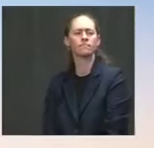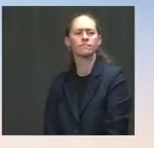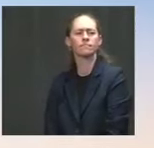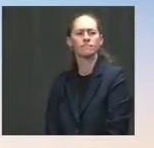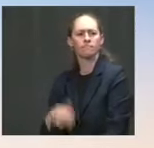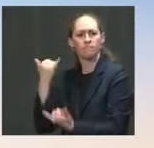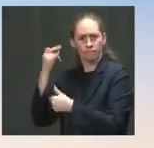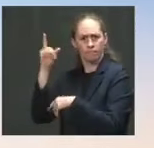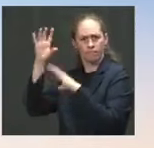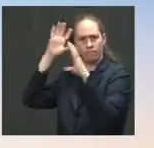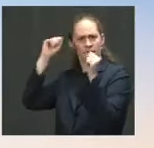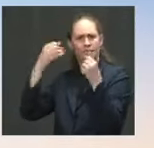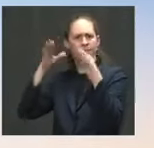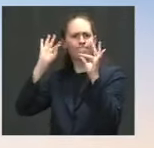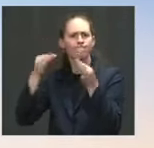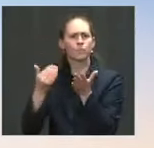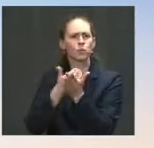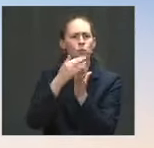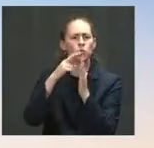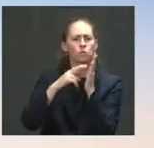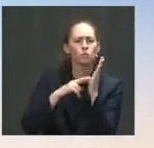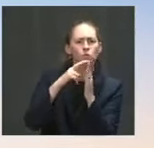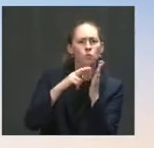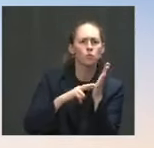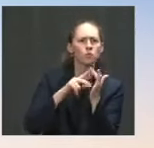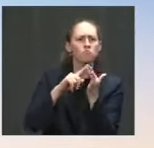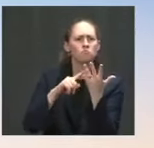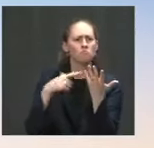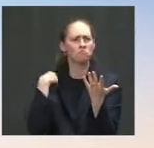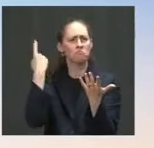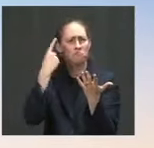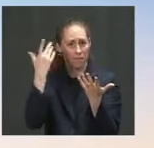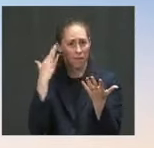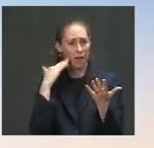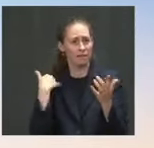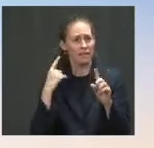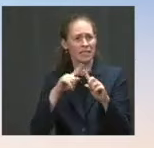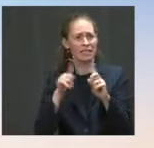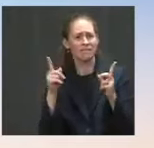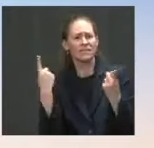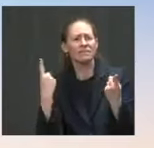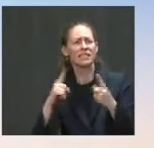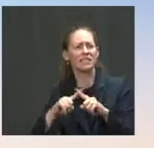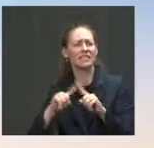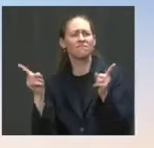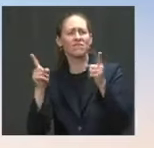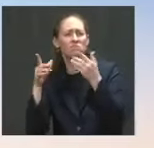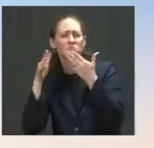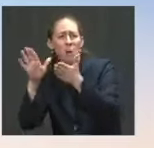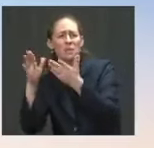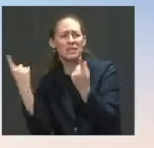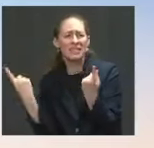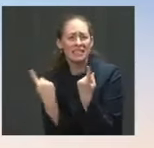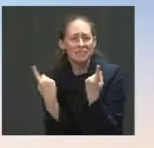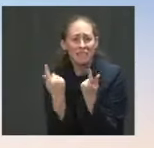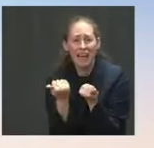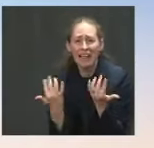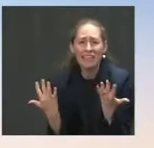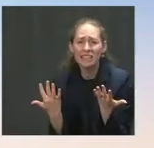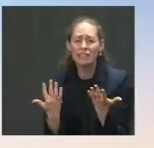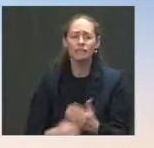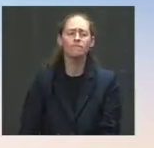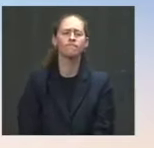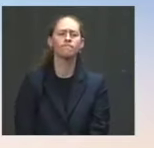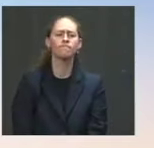Is there any plan to try to do something different down there? Well, let me give you an overview, a short overview, I promise, of some of the steps